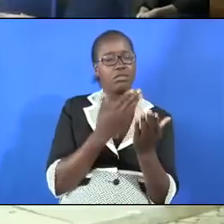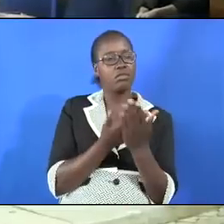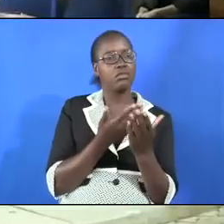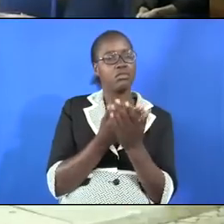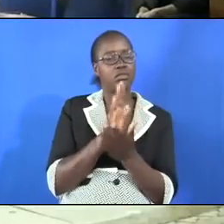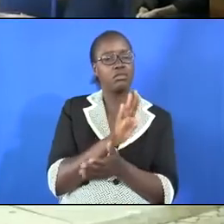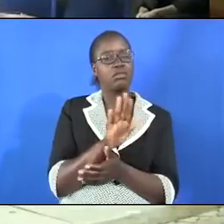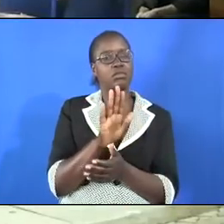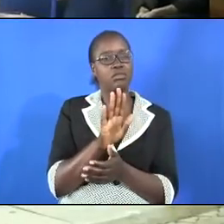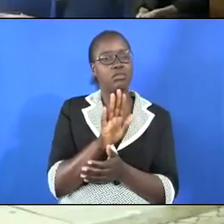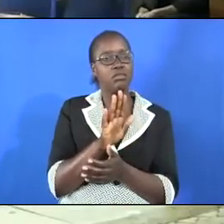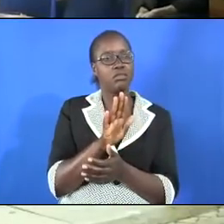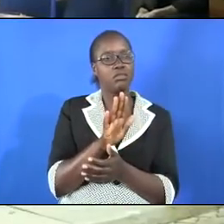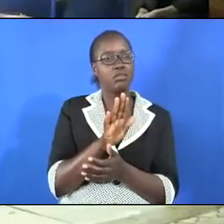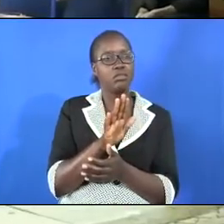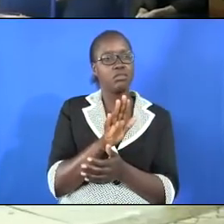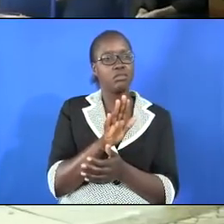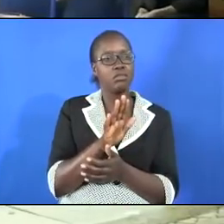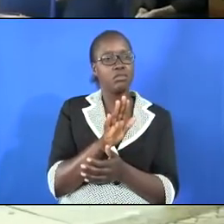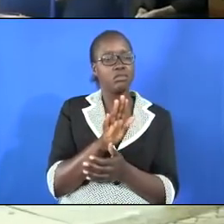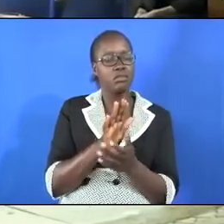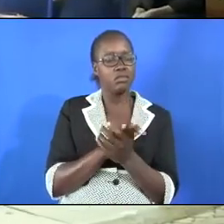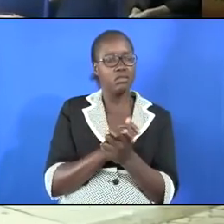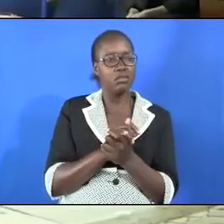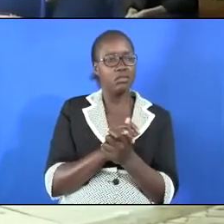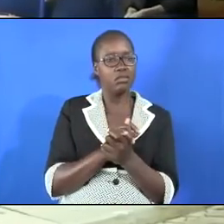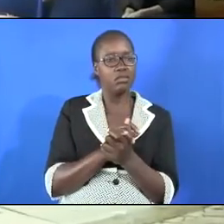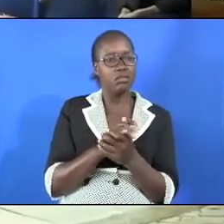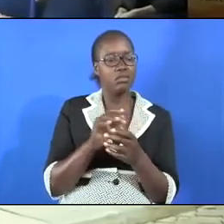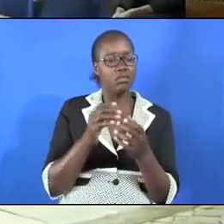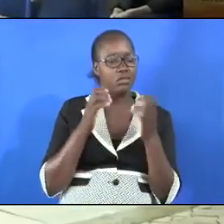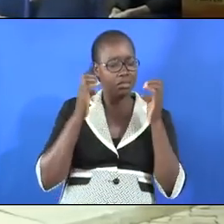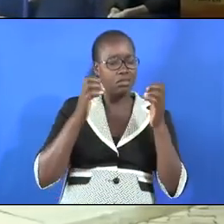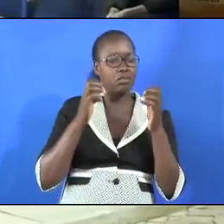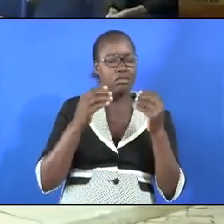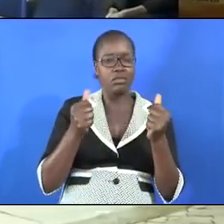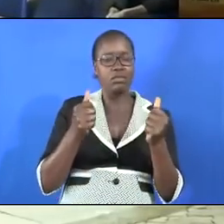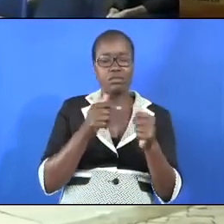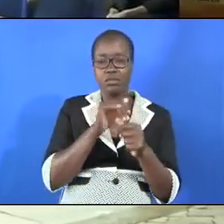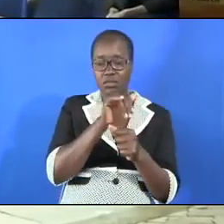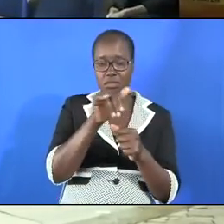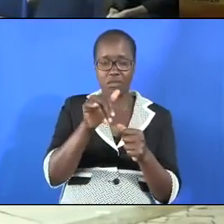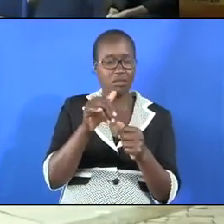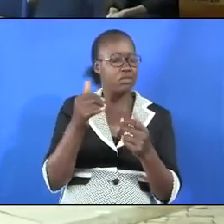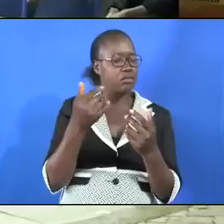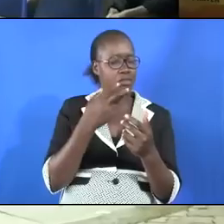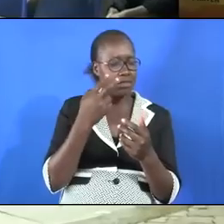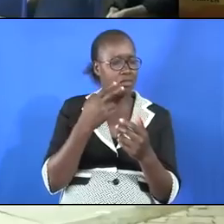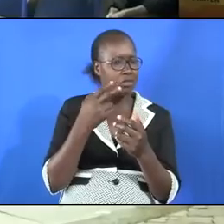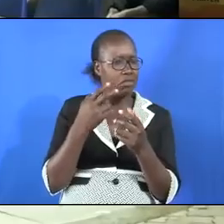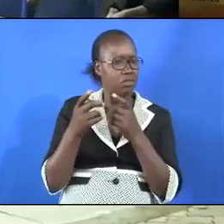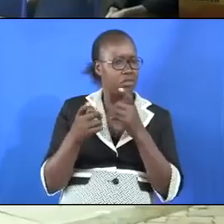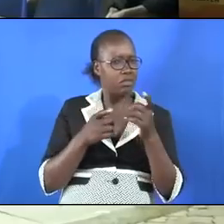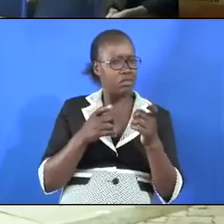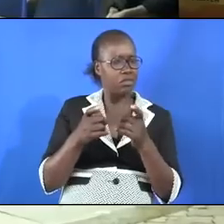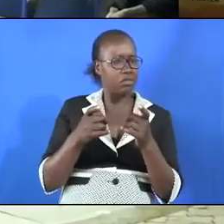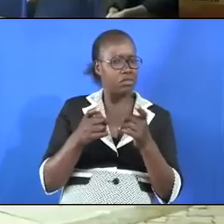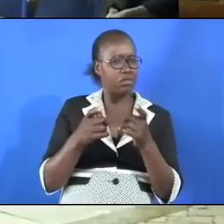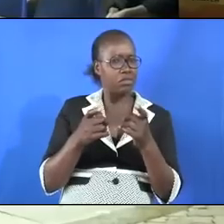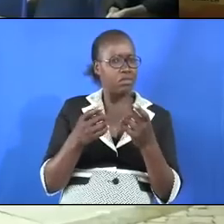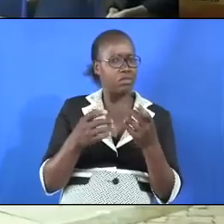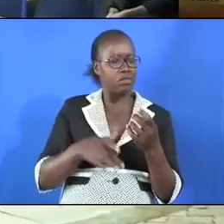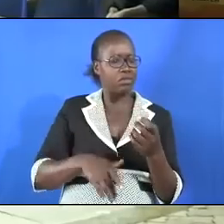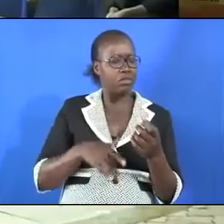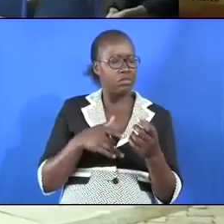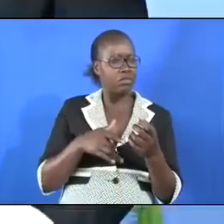it is in finding solutions to those ones who are in challenges that fulfillment of